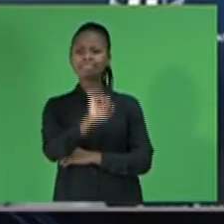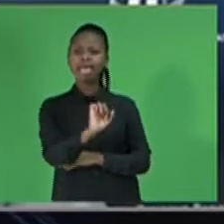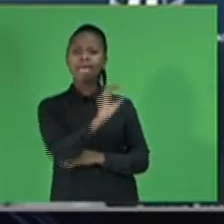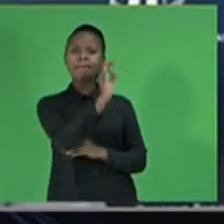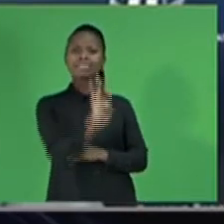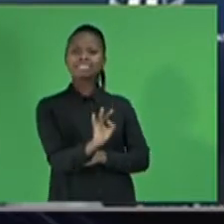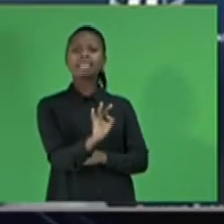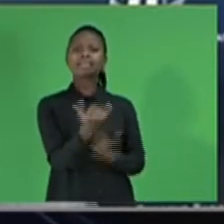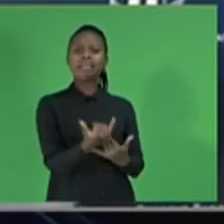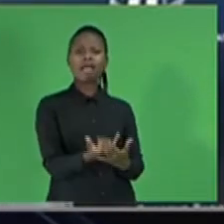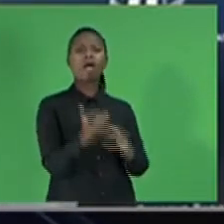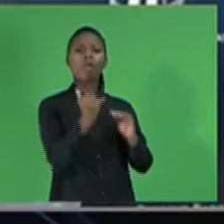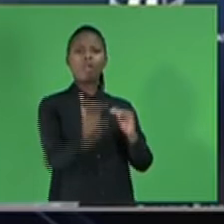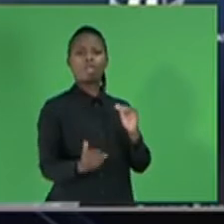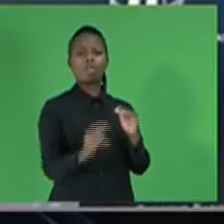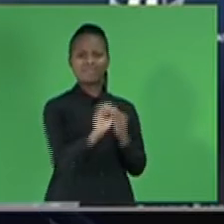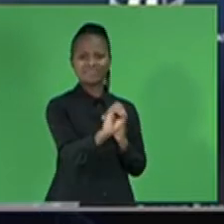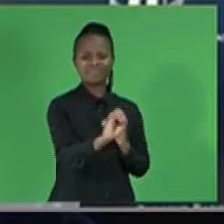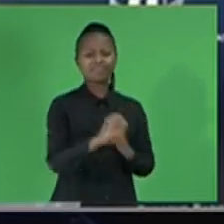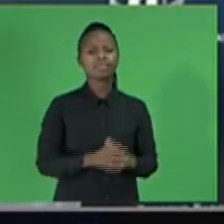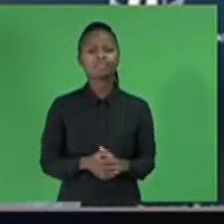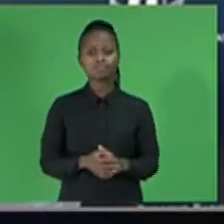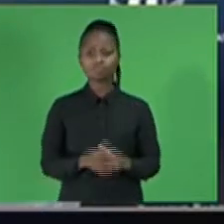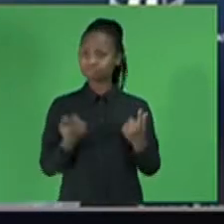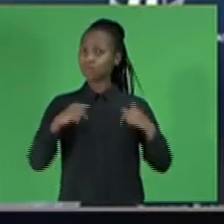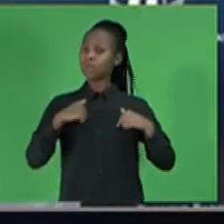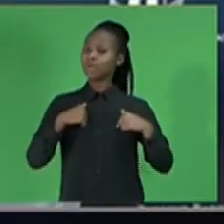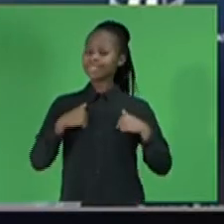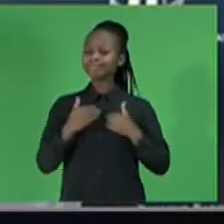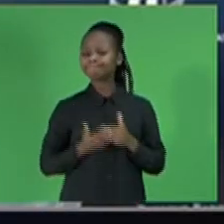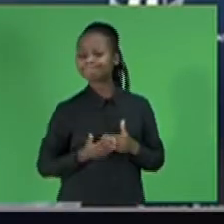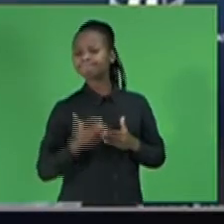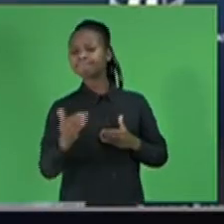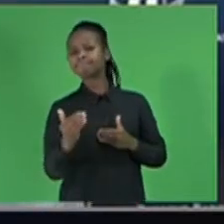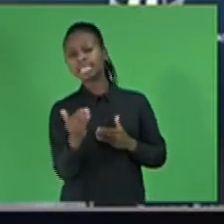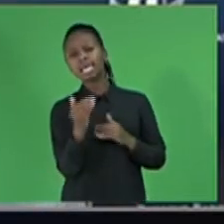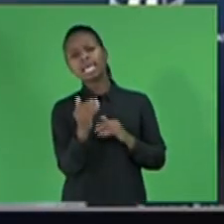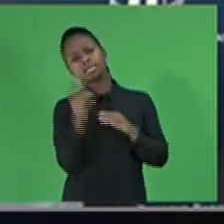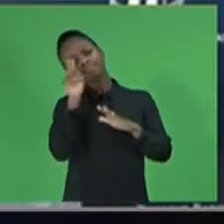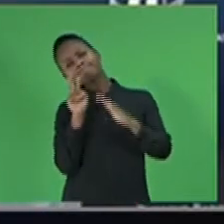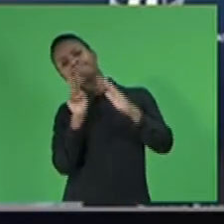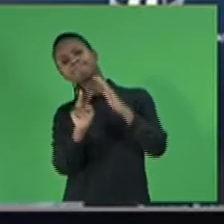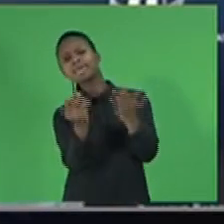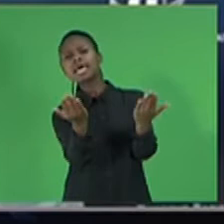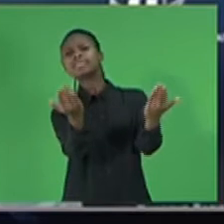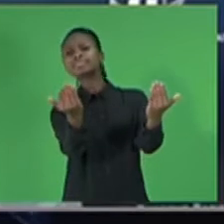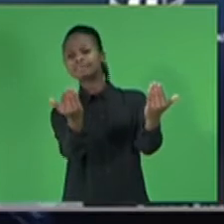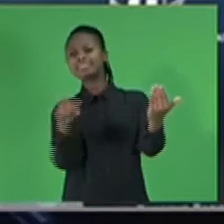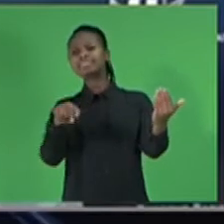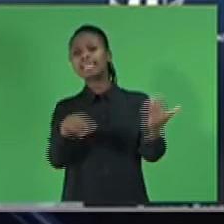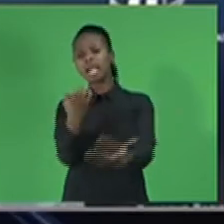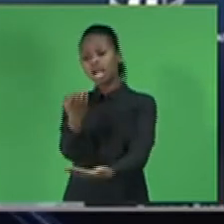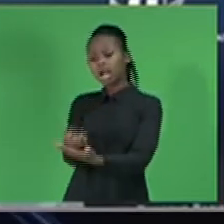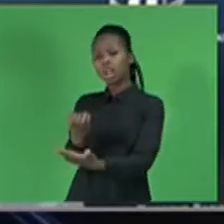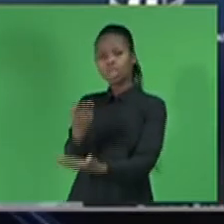activity. We expect the economy to grow by an upwardly revised 5.3% this